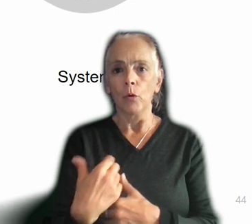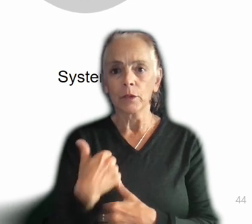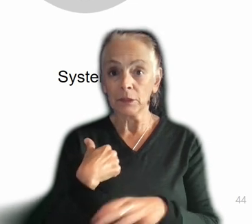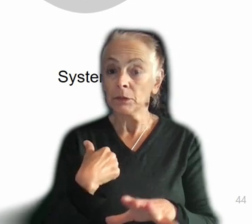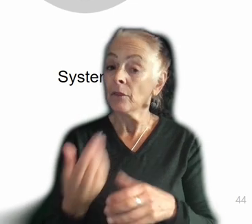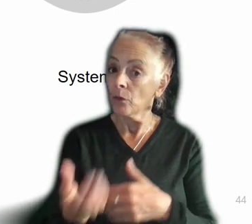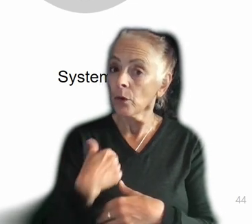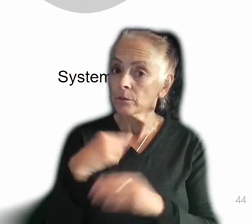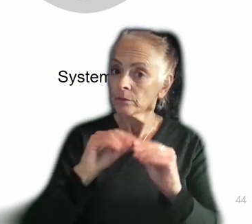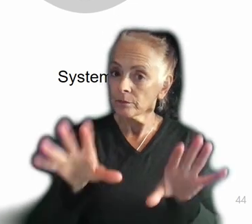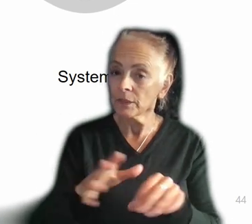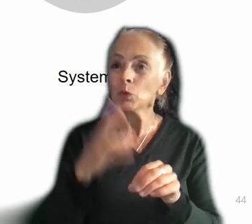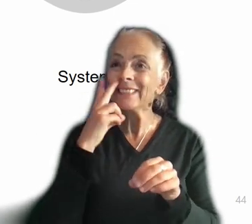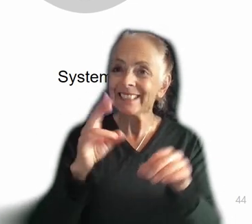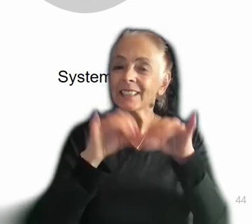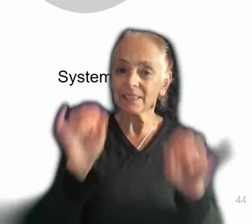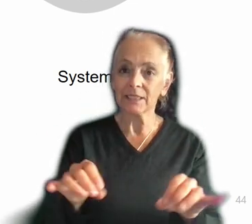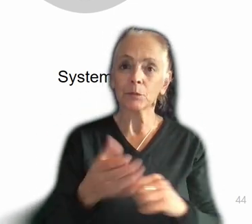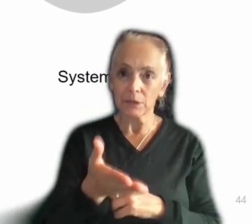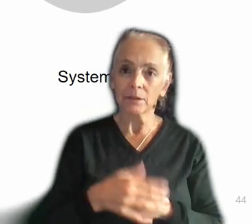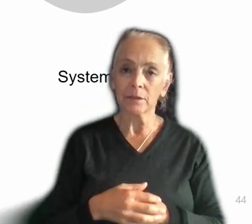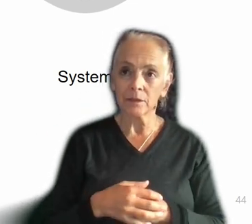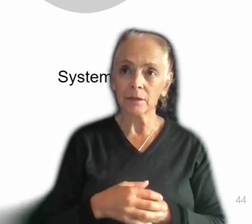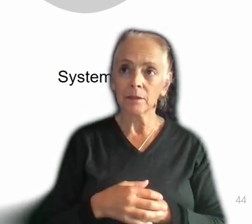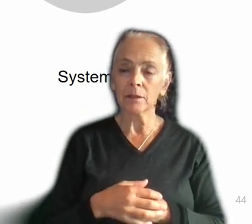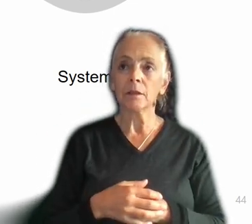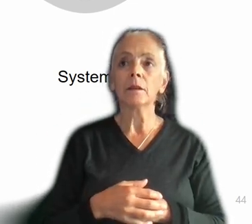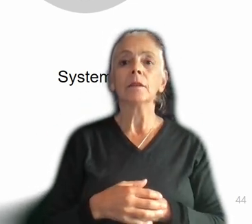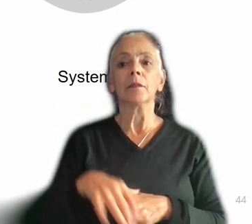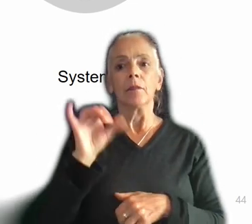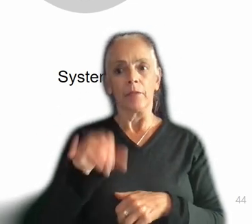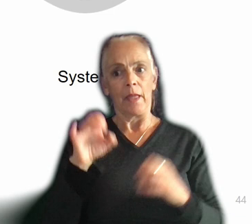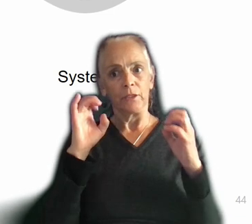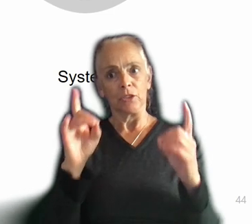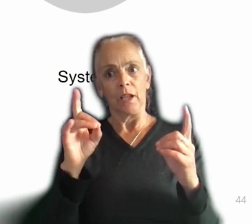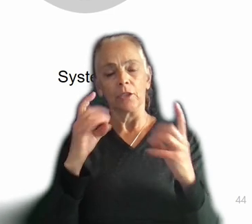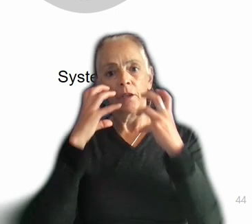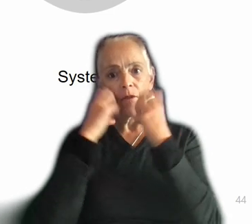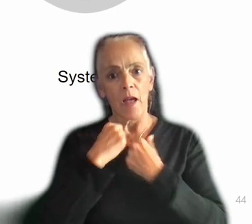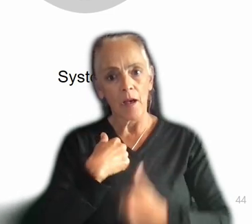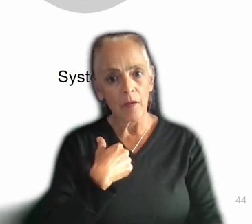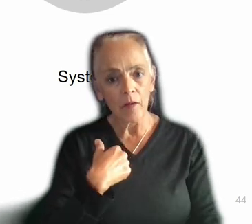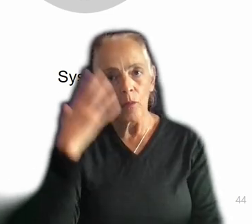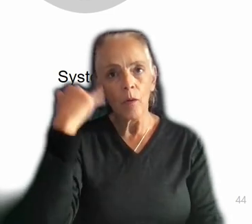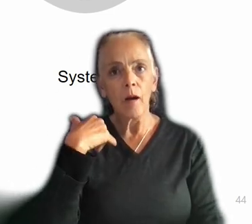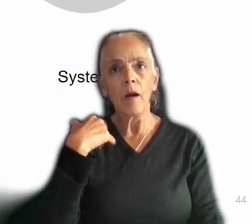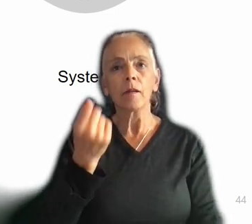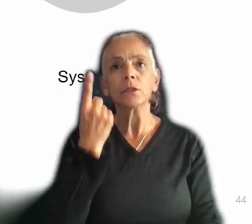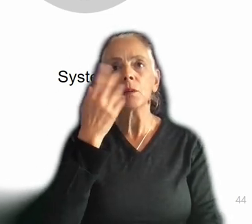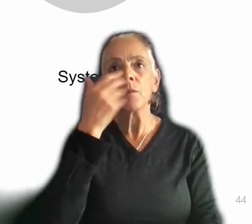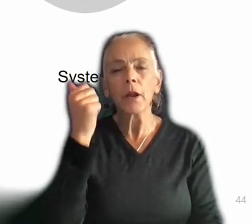the systems in place. This is an education that I value because it helps me understand where I need to put inflection